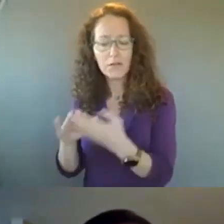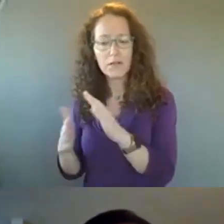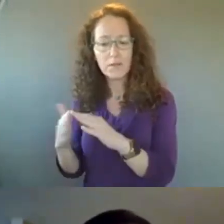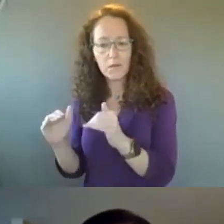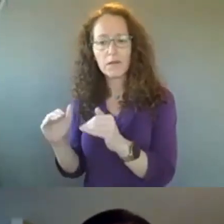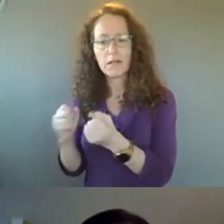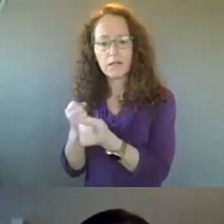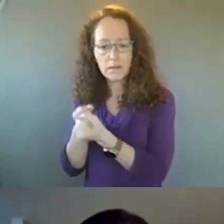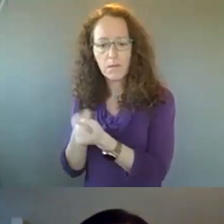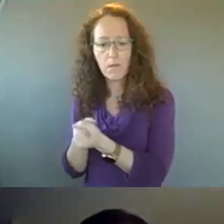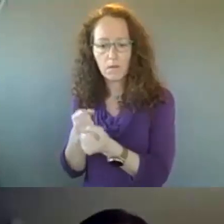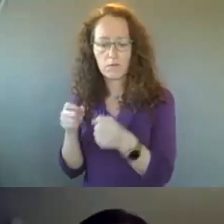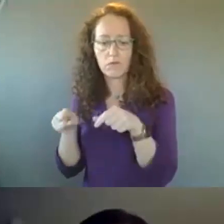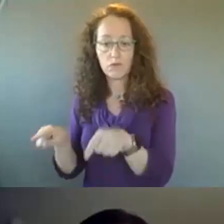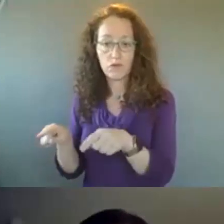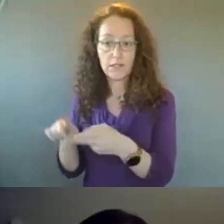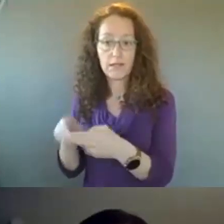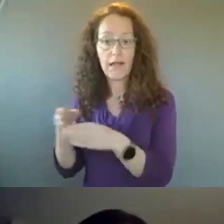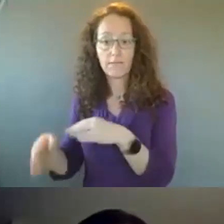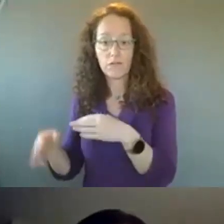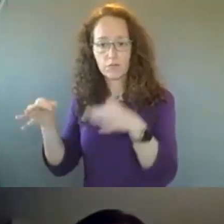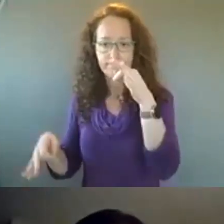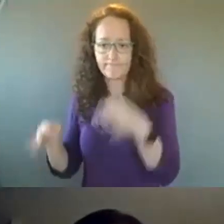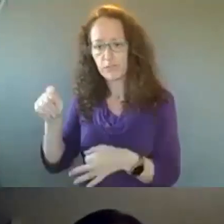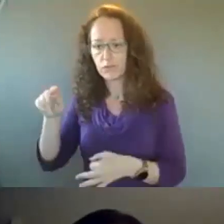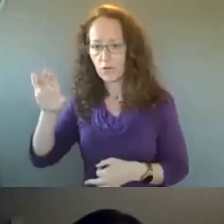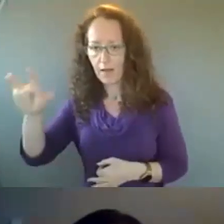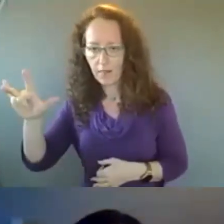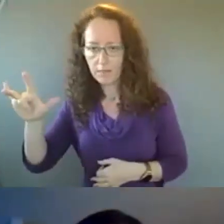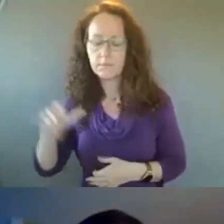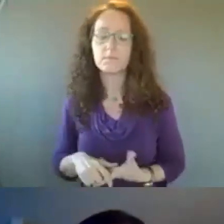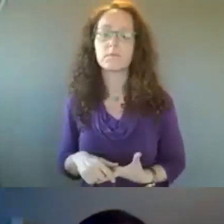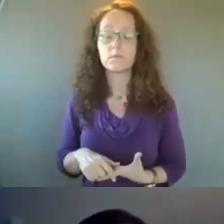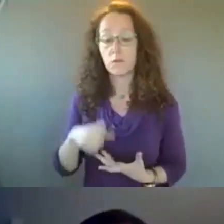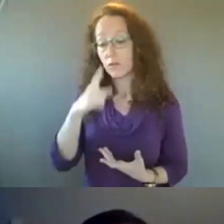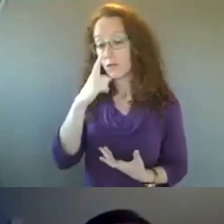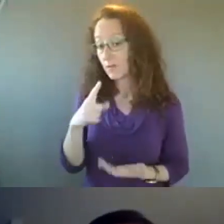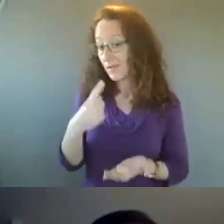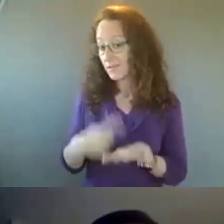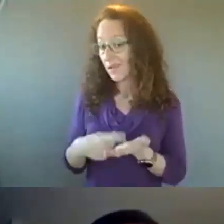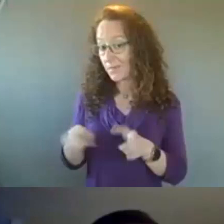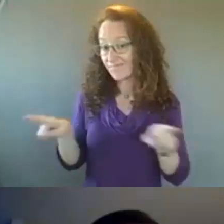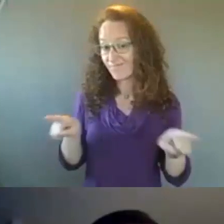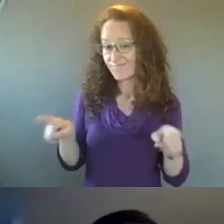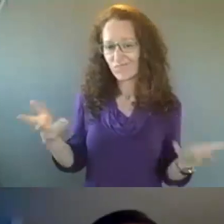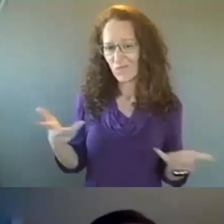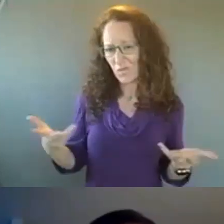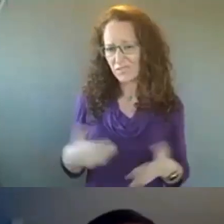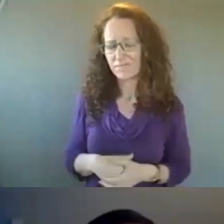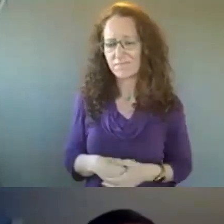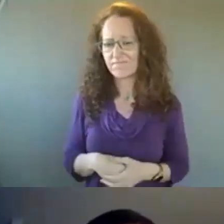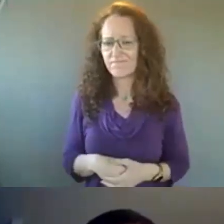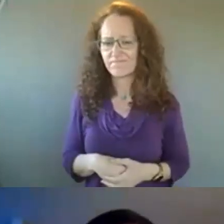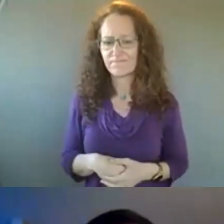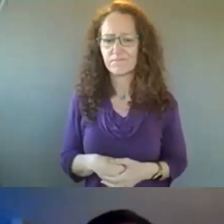supports, um, during and after the trial. Can you just maybe speak a little bit about that, Sasha, um, what the difference is, um, between